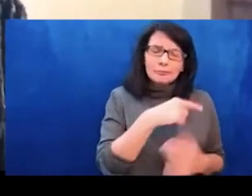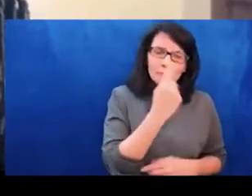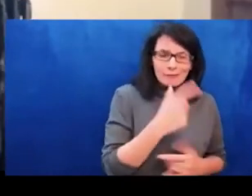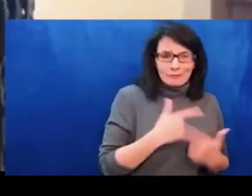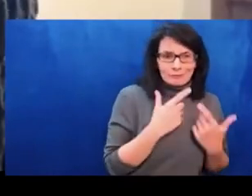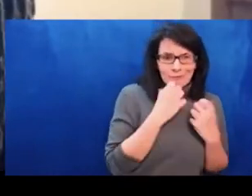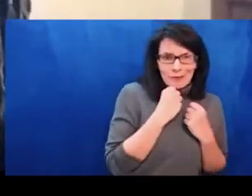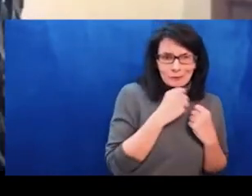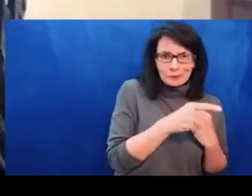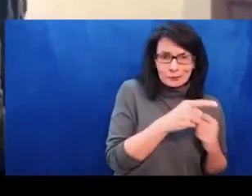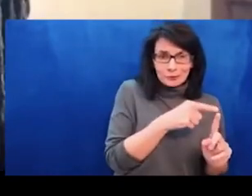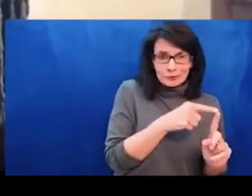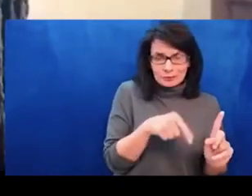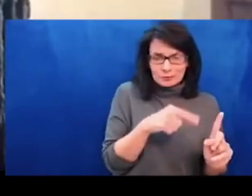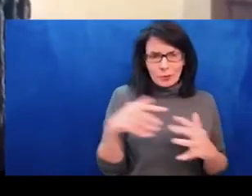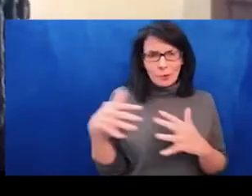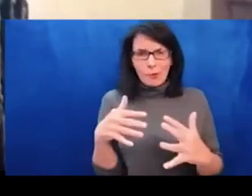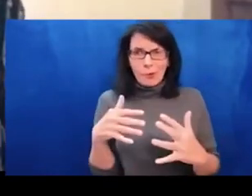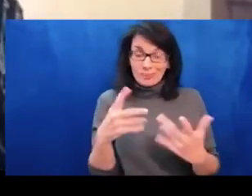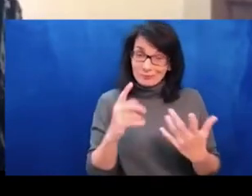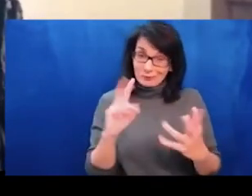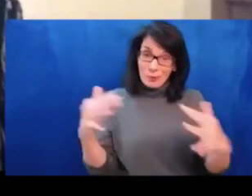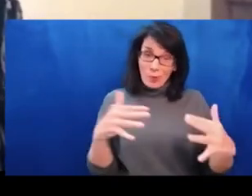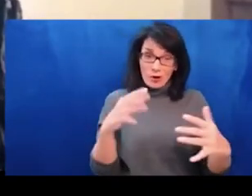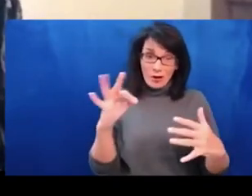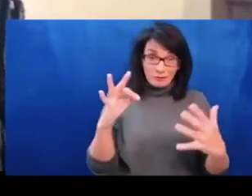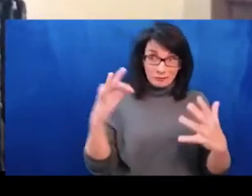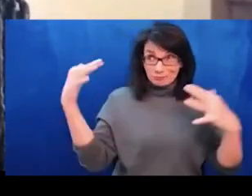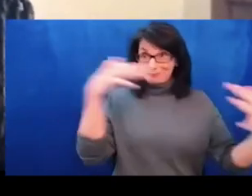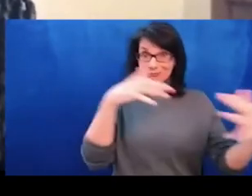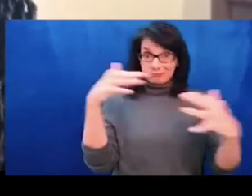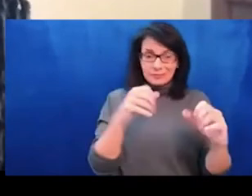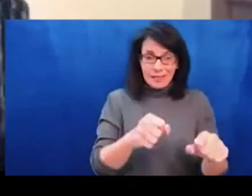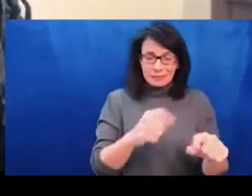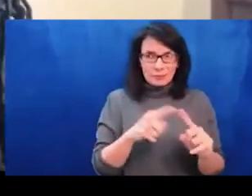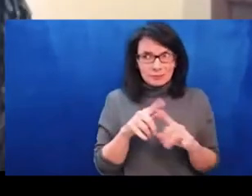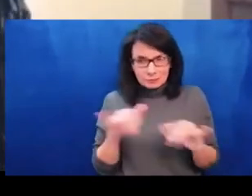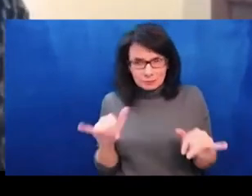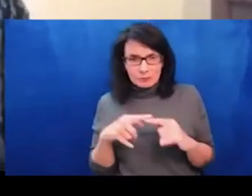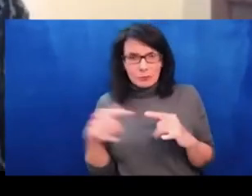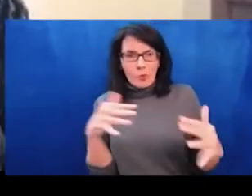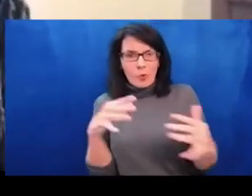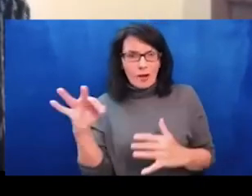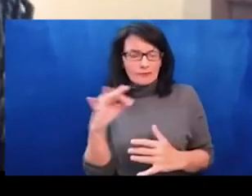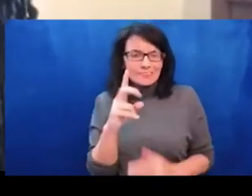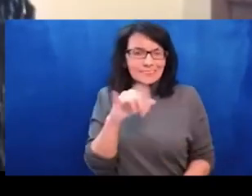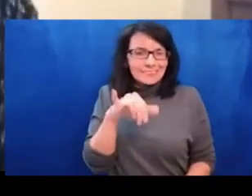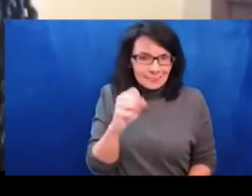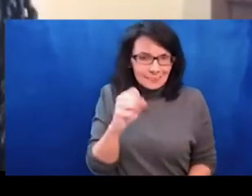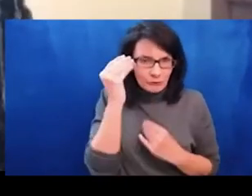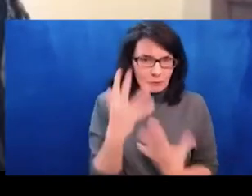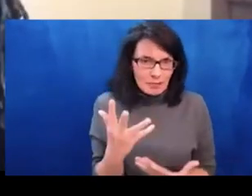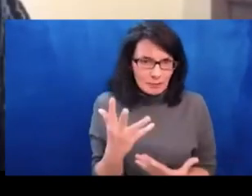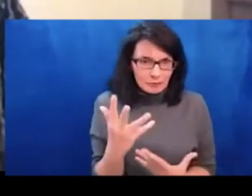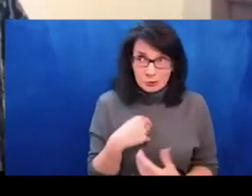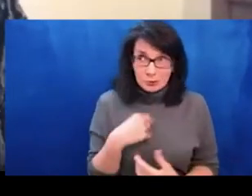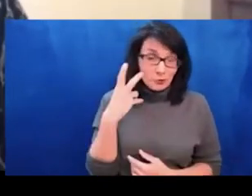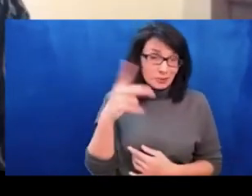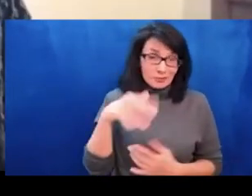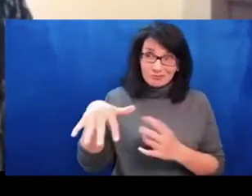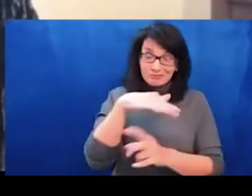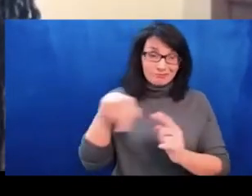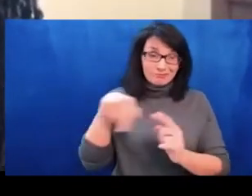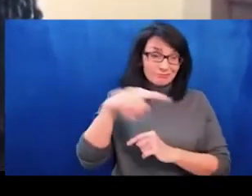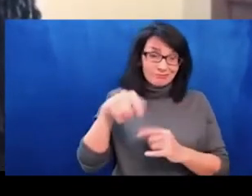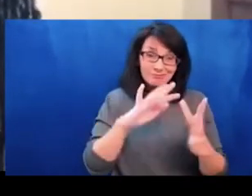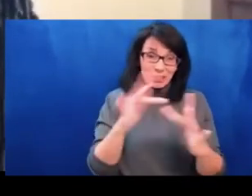but would be invested in seeing a type of disharmony, as race is often thought of in terms of harmony and